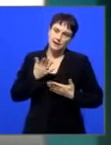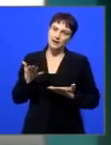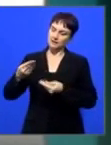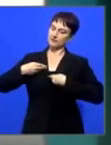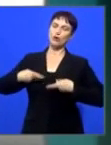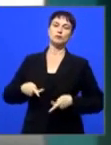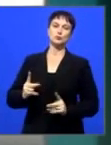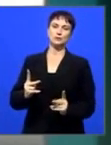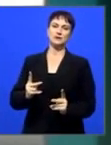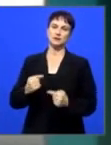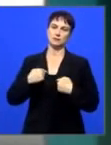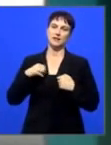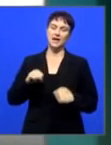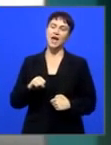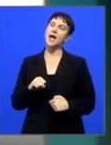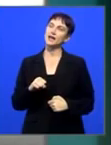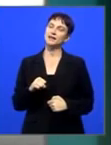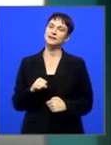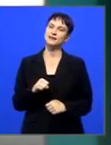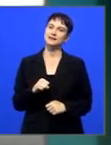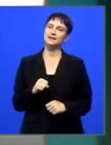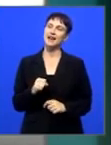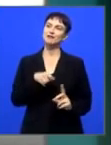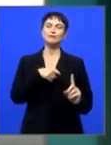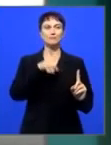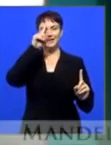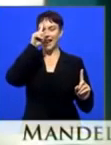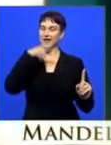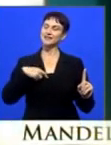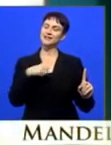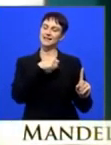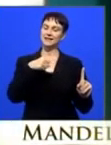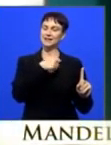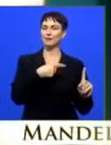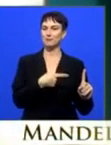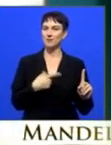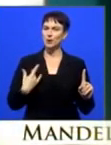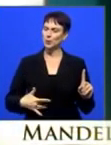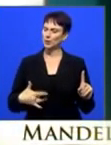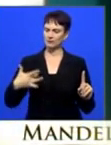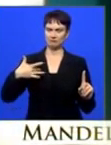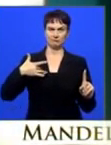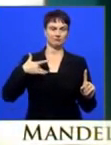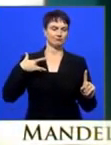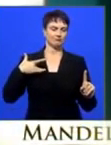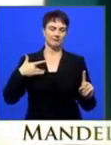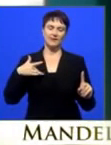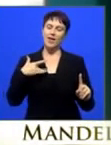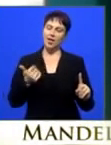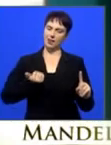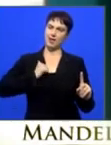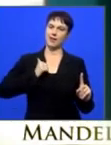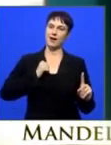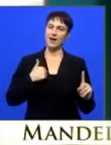the opportunity to sing for Dada. It is really the highest privilege to sing for someone who's done so much for our